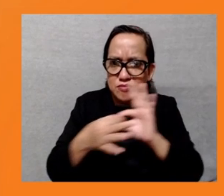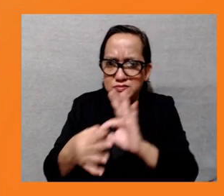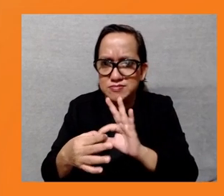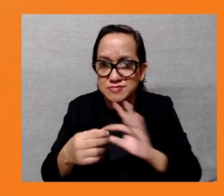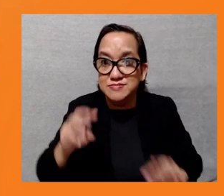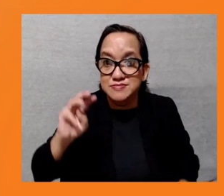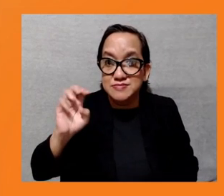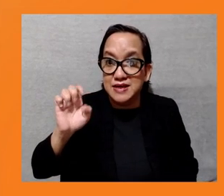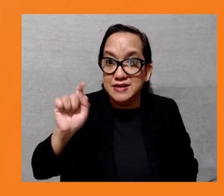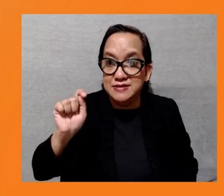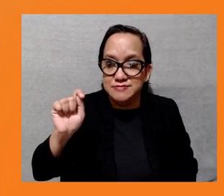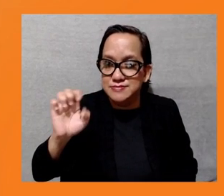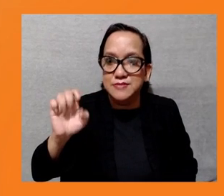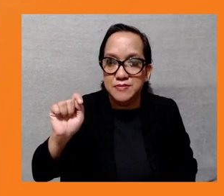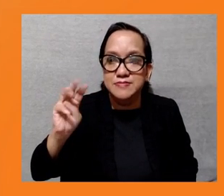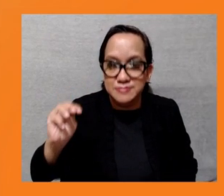Over to you, Bruce.